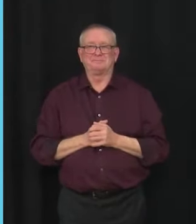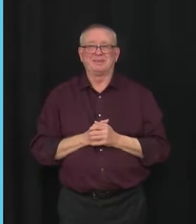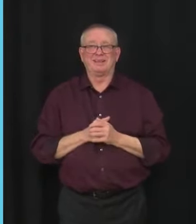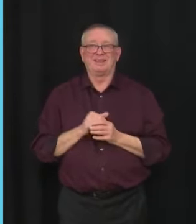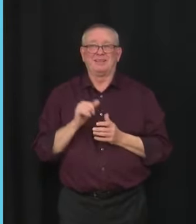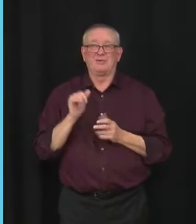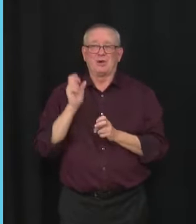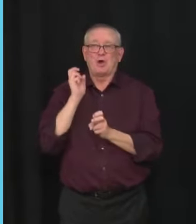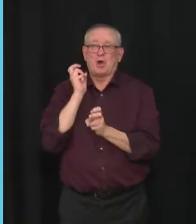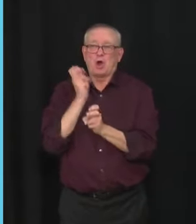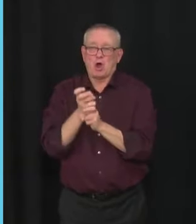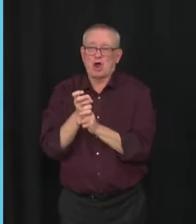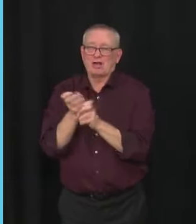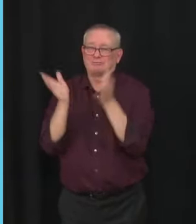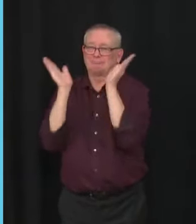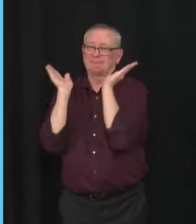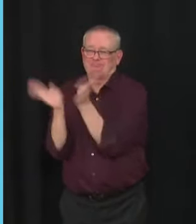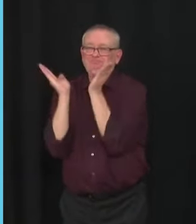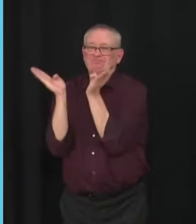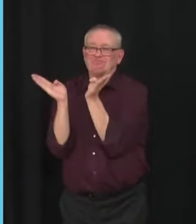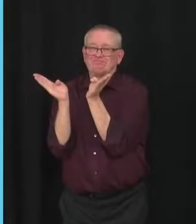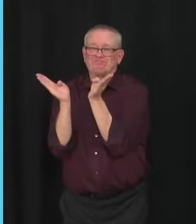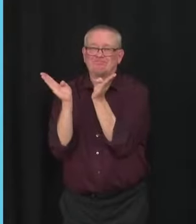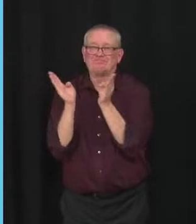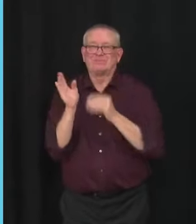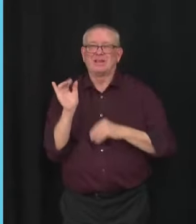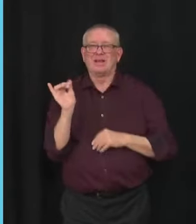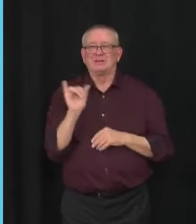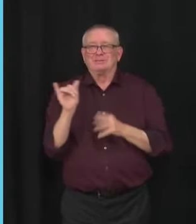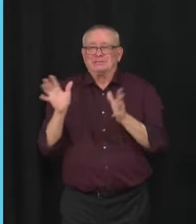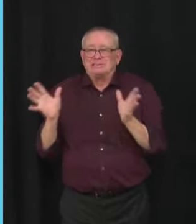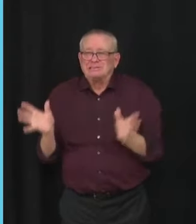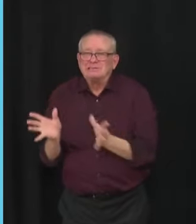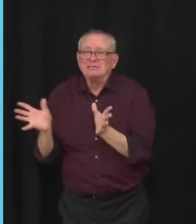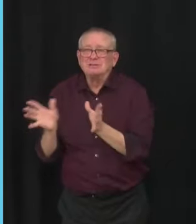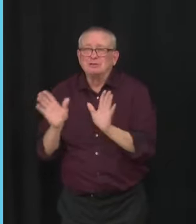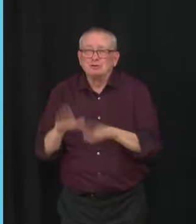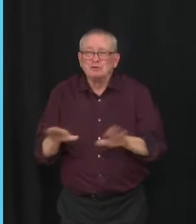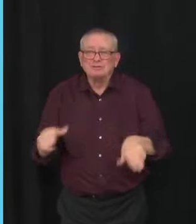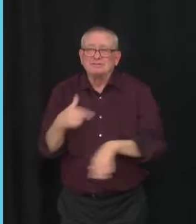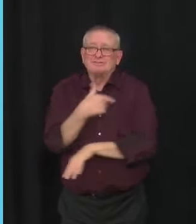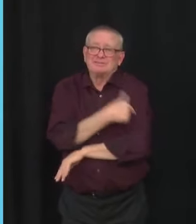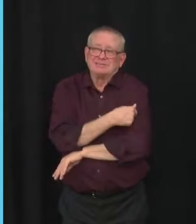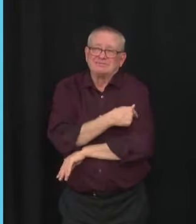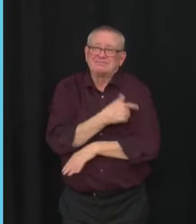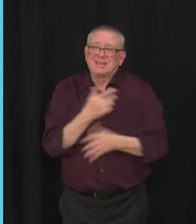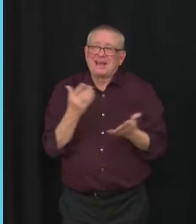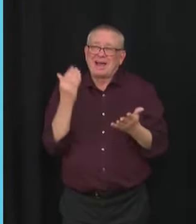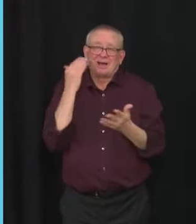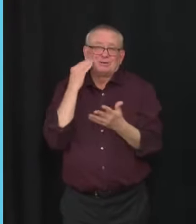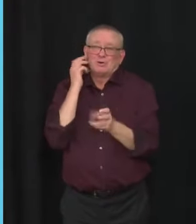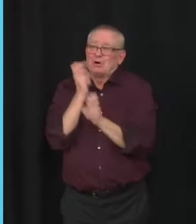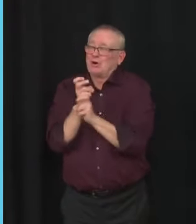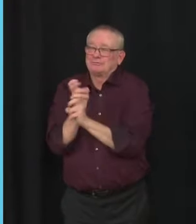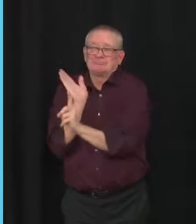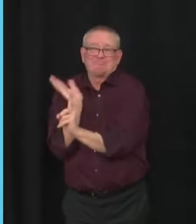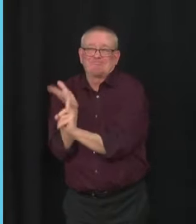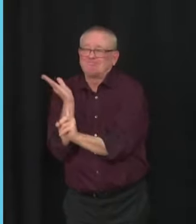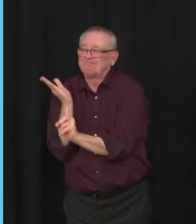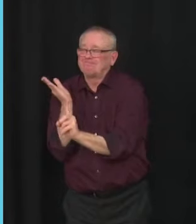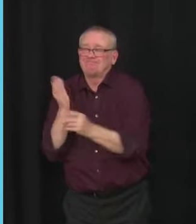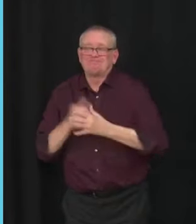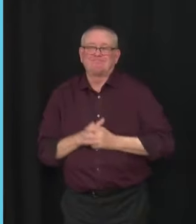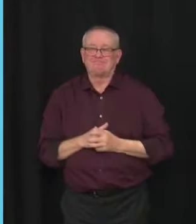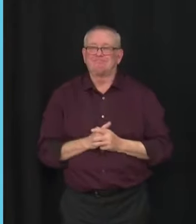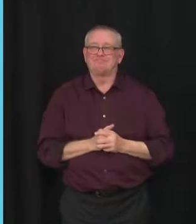to persuade in terms of the pediatric vaccine. But I should point out that the largest cohort